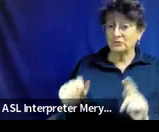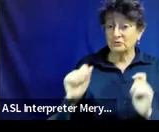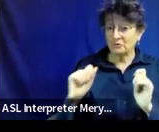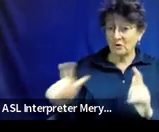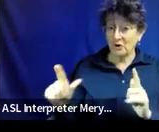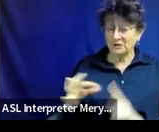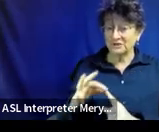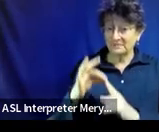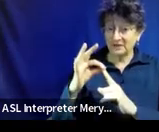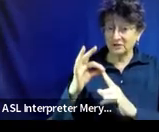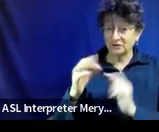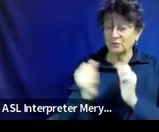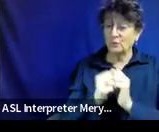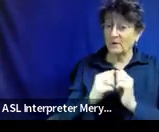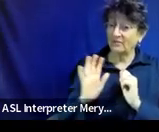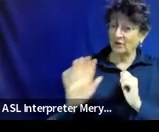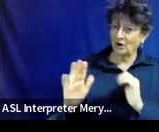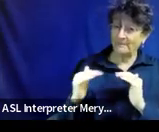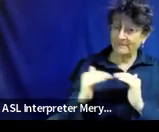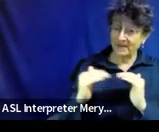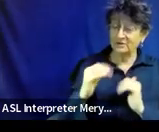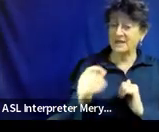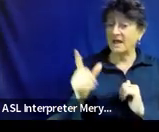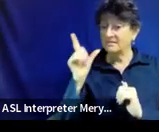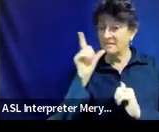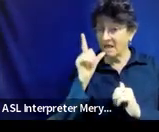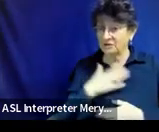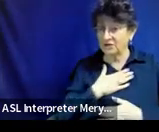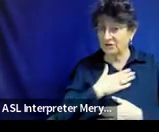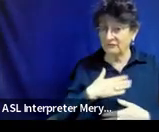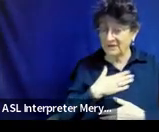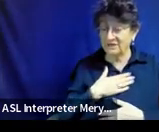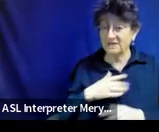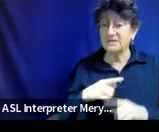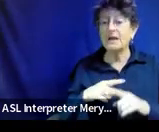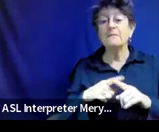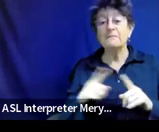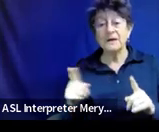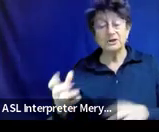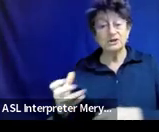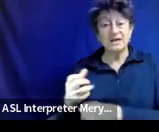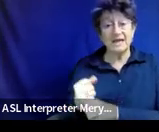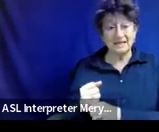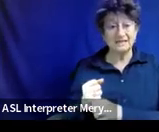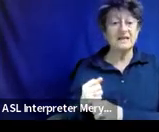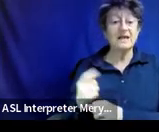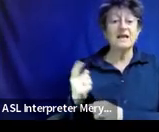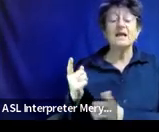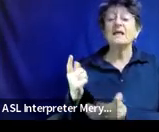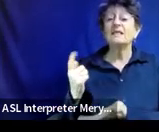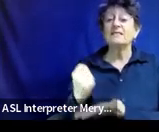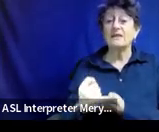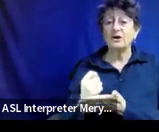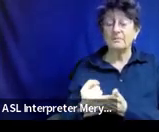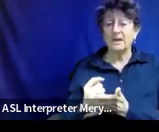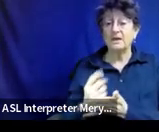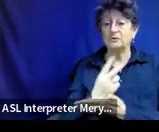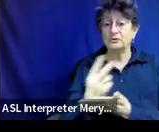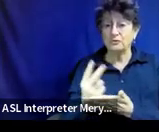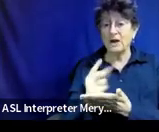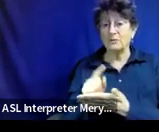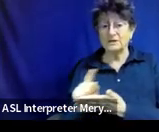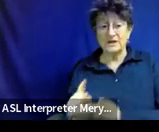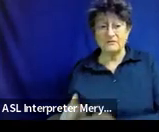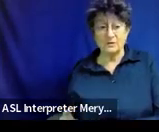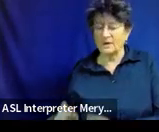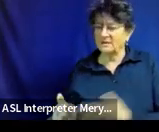receives specially designed instruction 18 hours a week and speech and language therapy two hours per week. So what is wrong